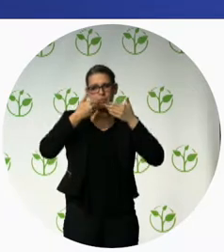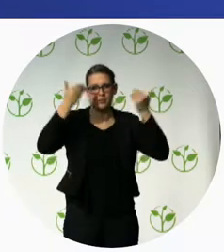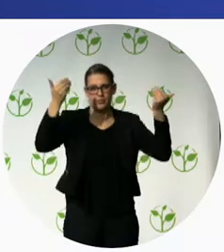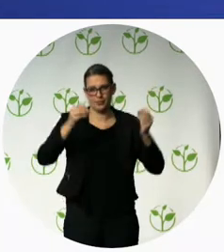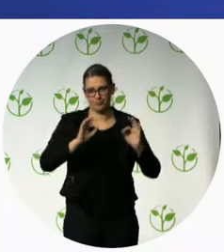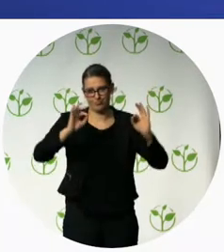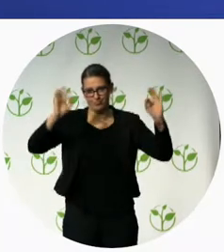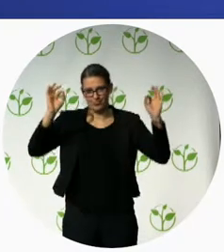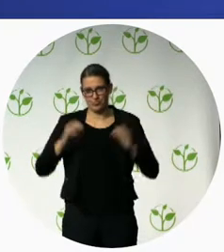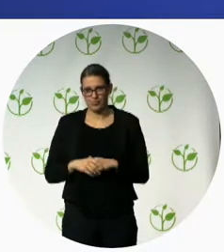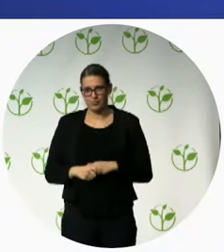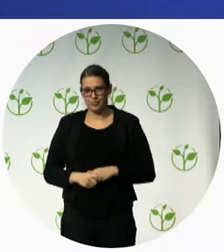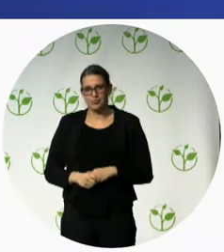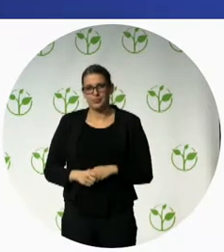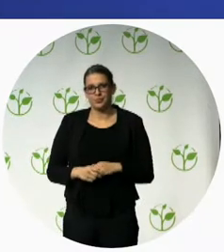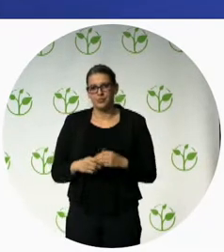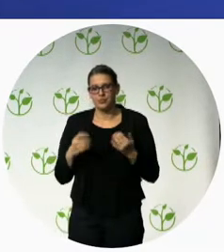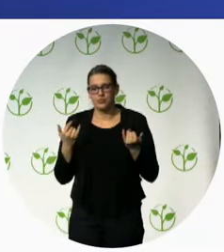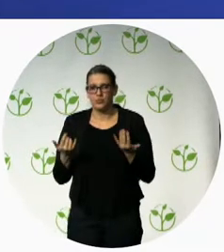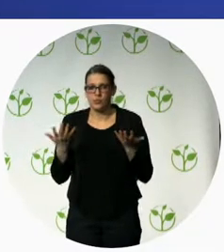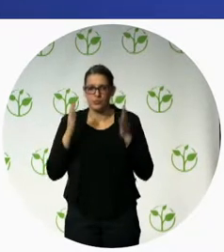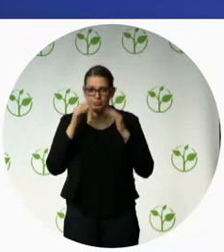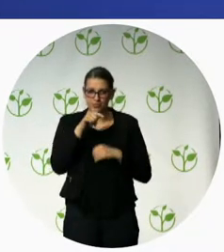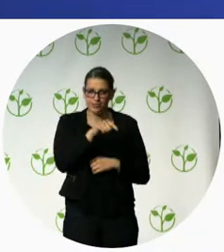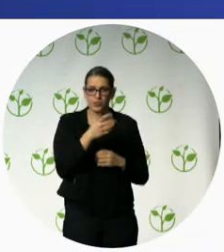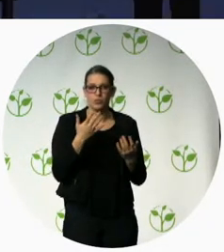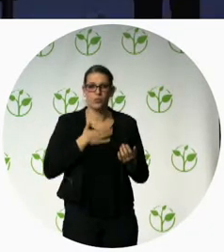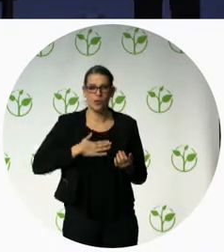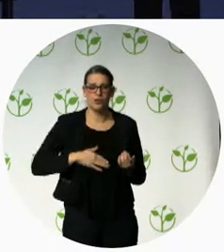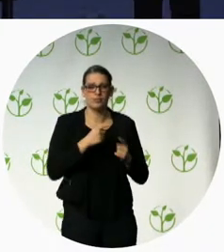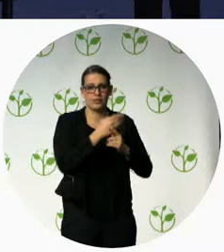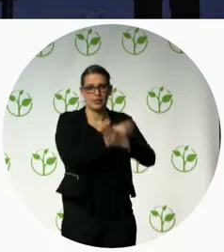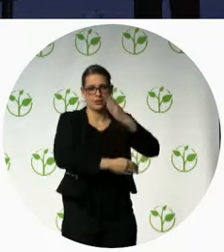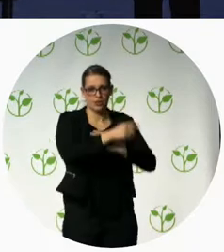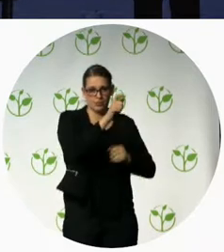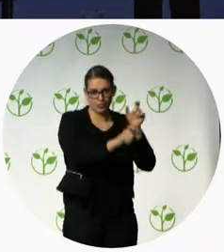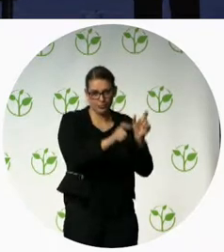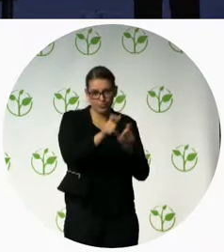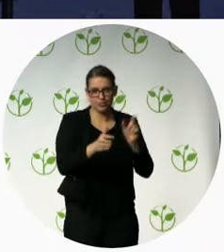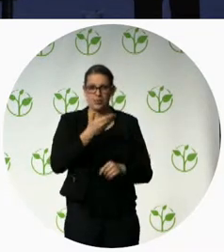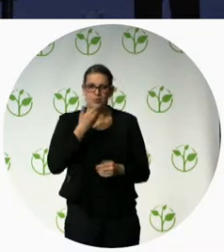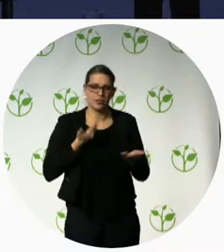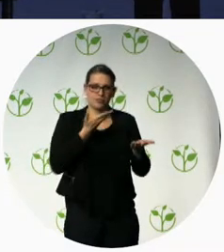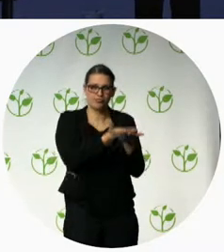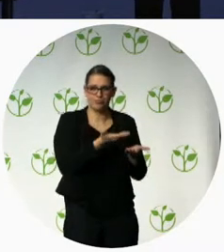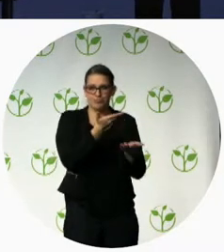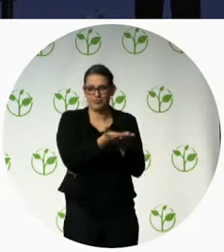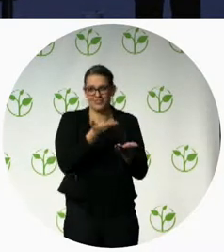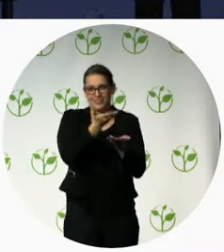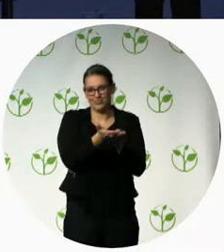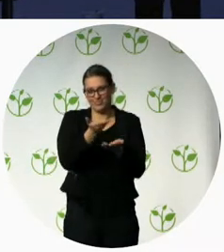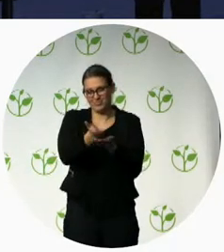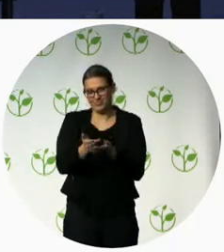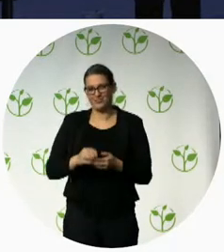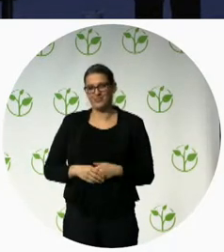so the problem we are facing is that in a vast majority of low and